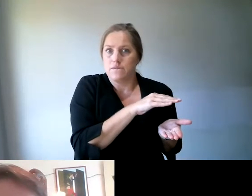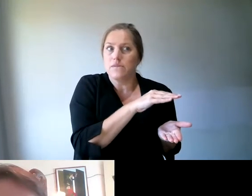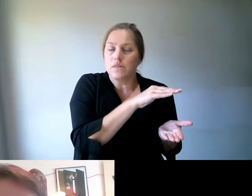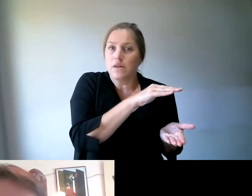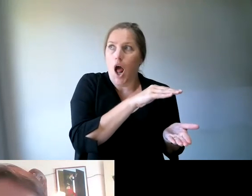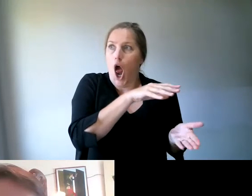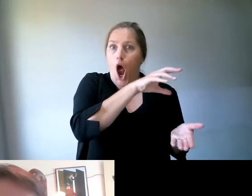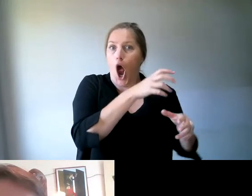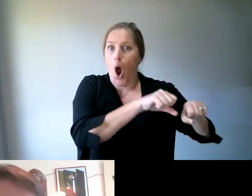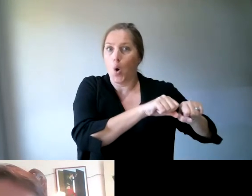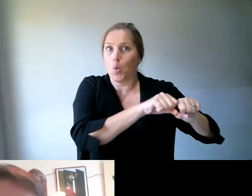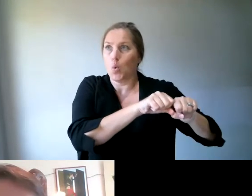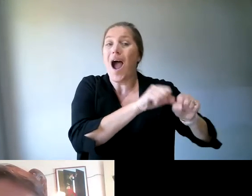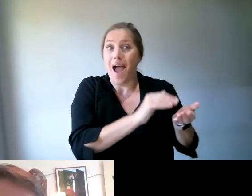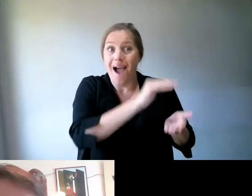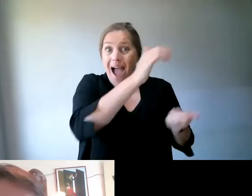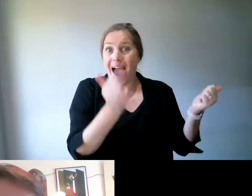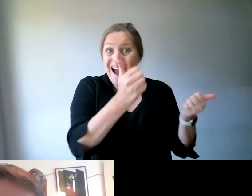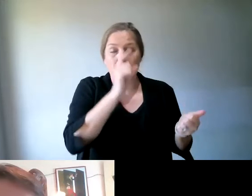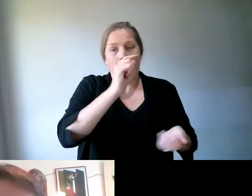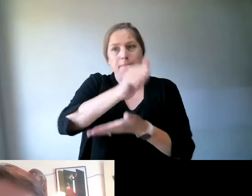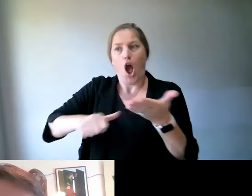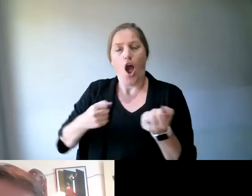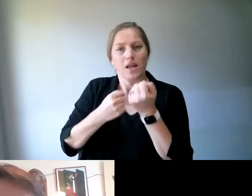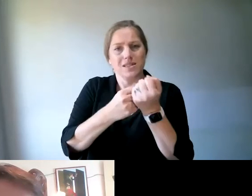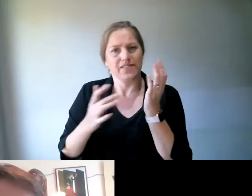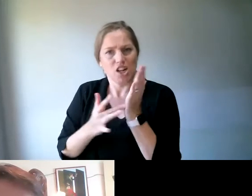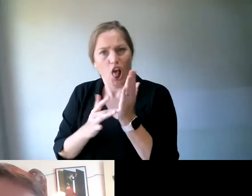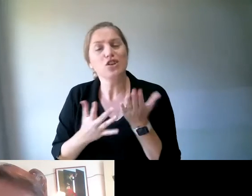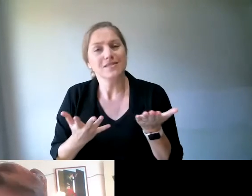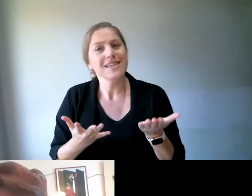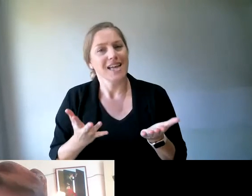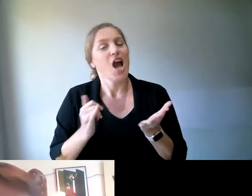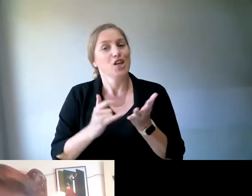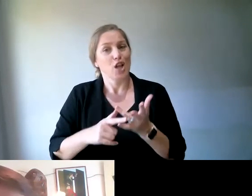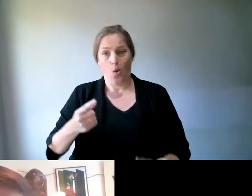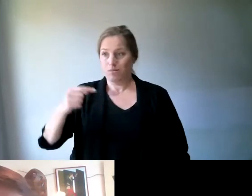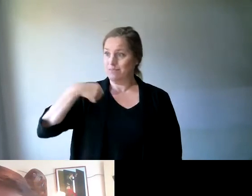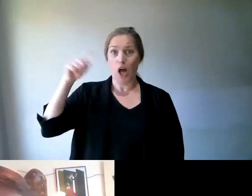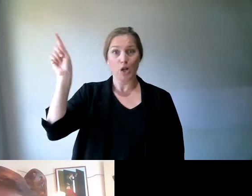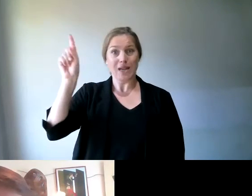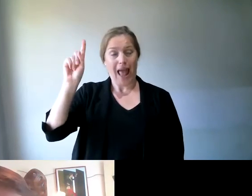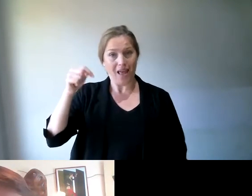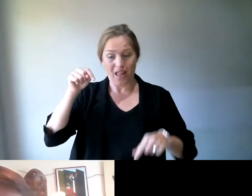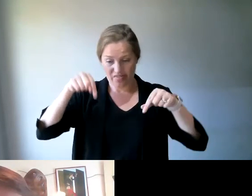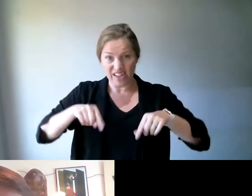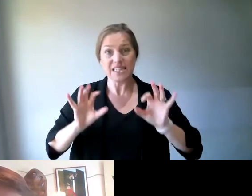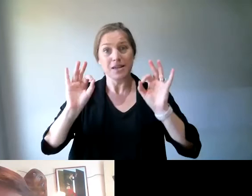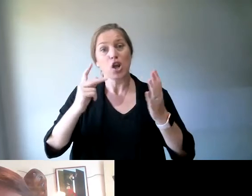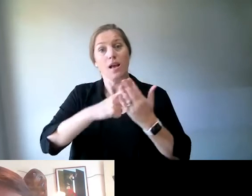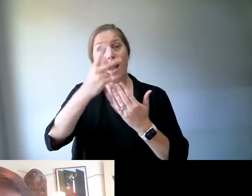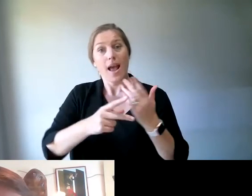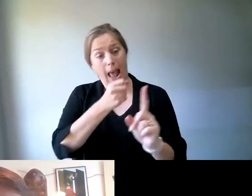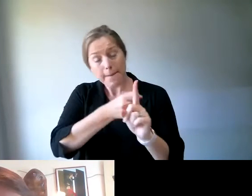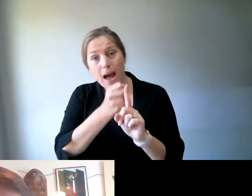equipment you need. So, that's the sort of situation we're trying to get away from with this campaign. But, yeah, very interesting to have that real life